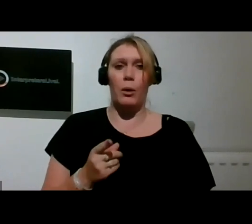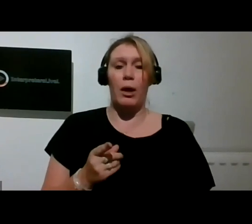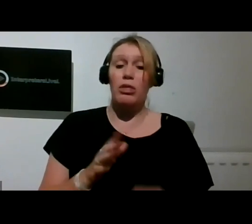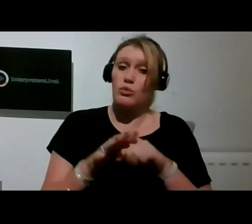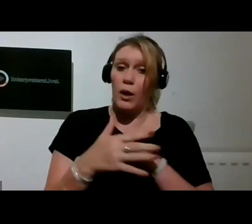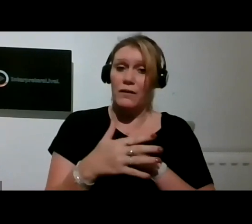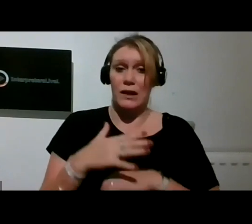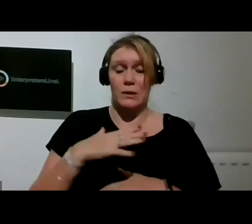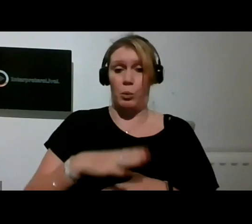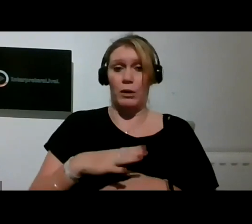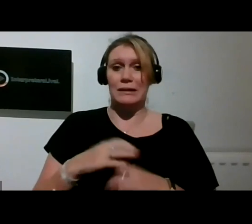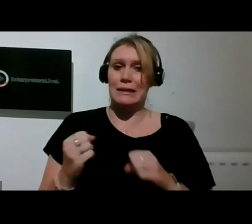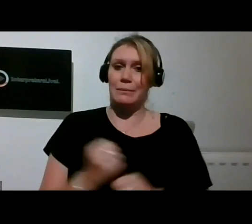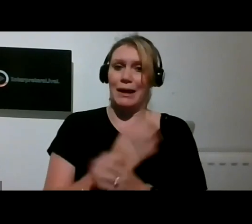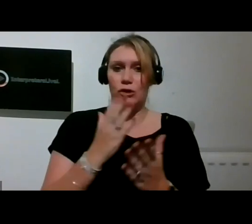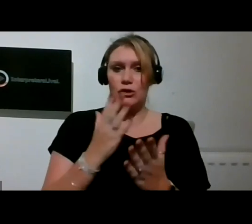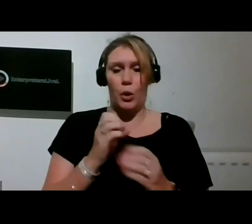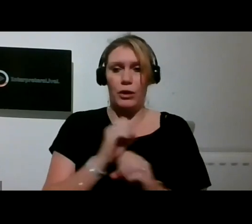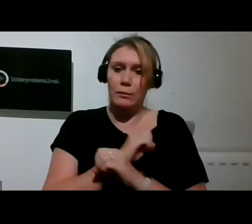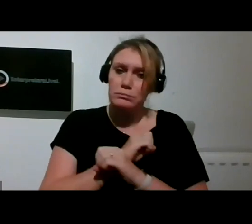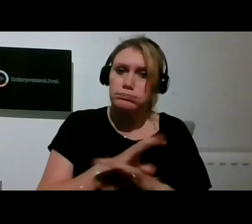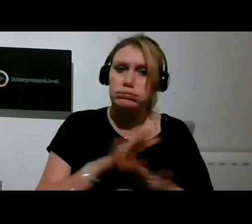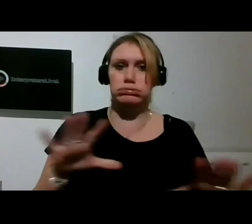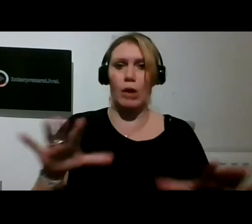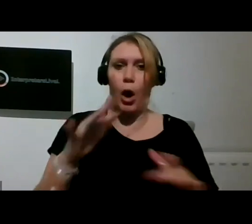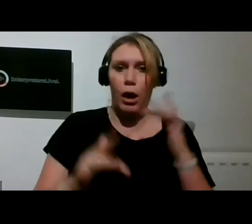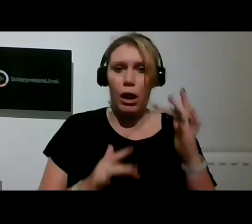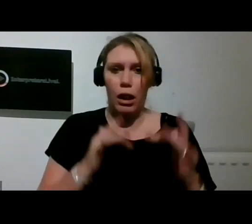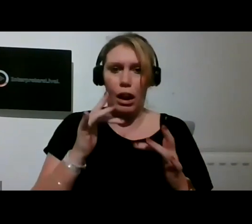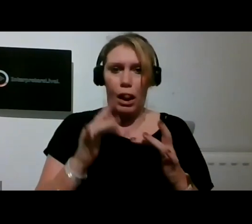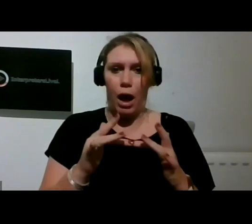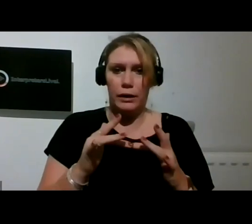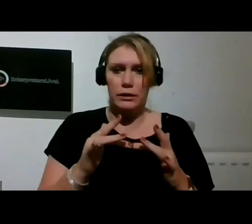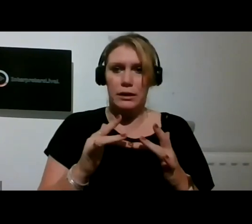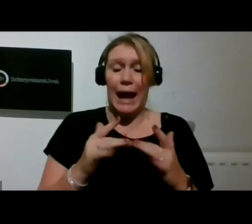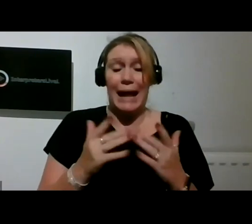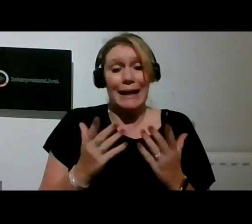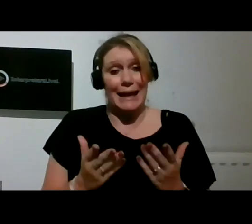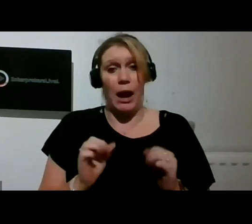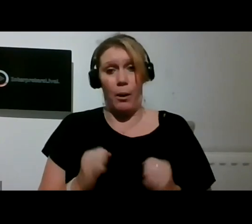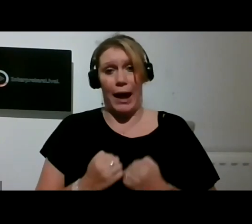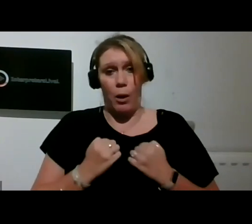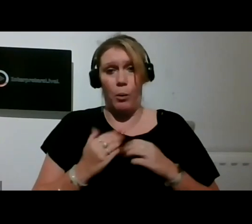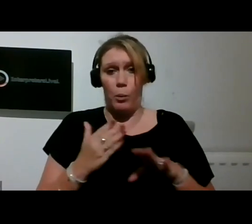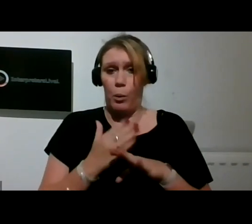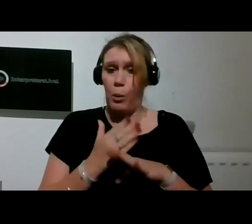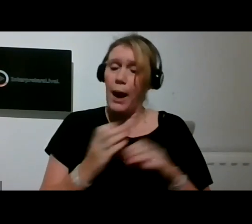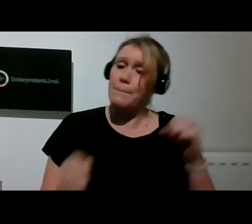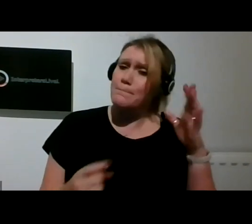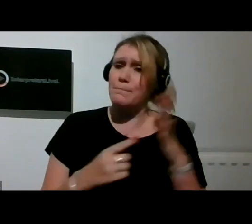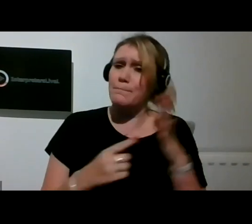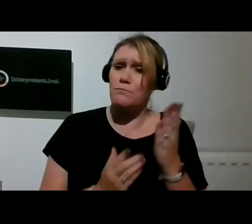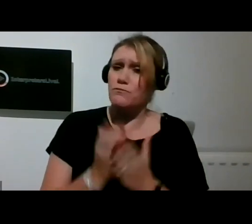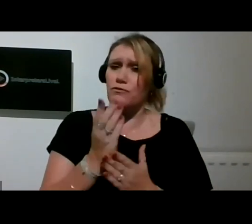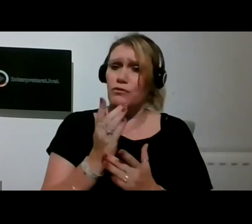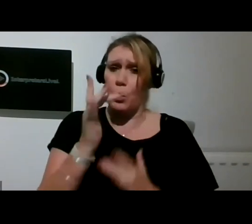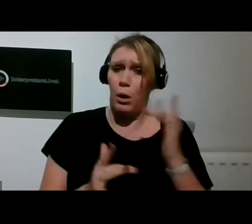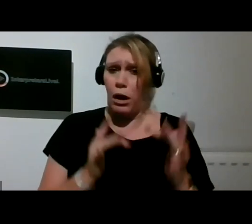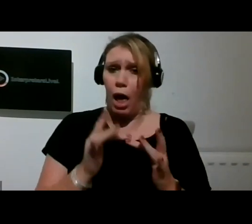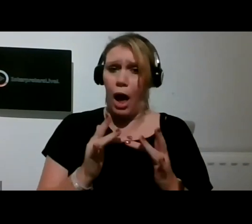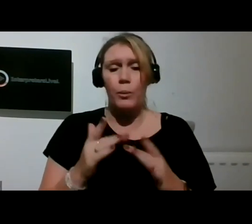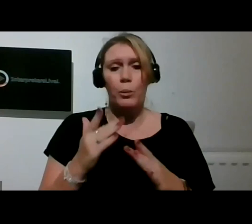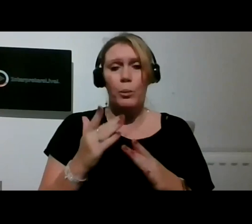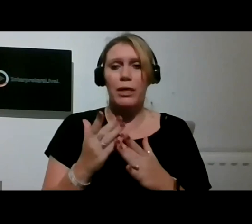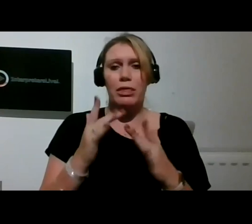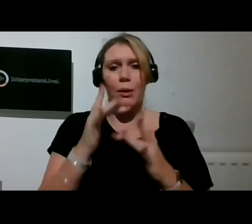a record for the future. Now we deliver our work mainly via the internet with a web-based join-in from home programme and